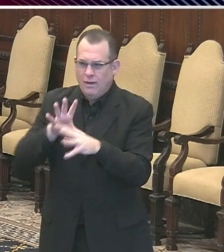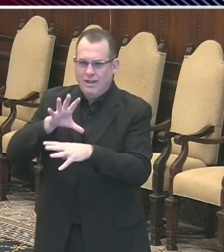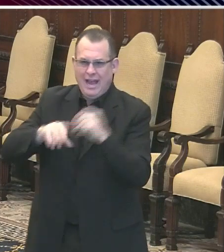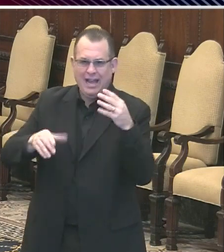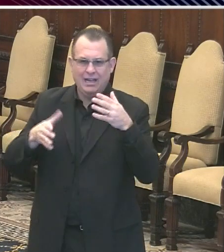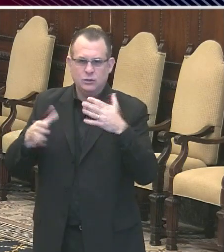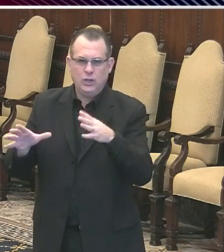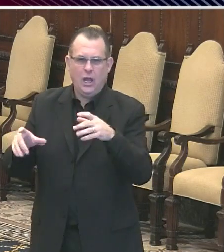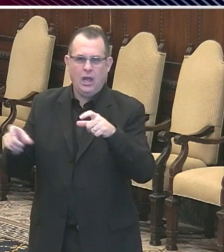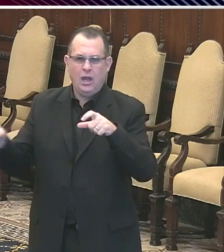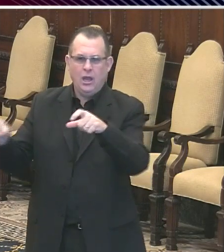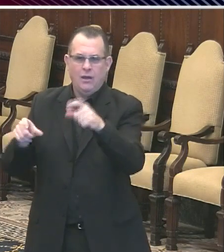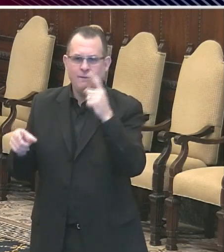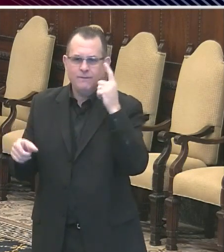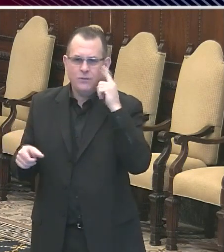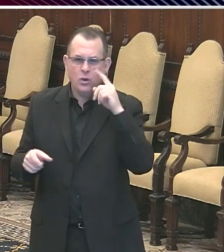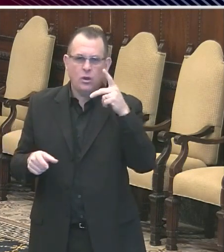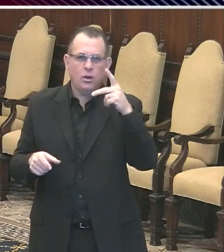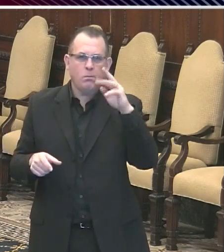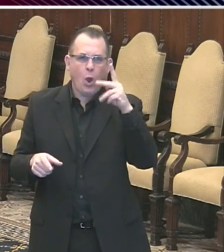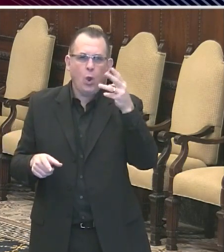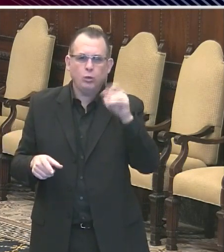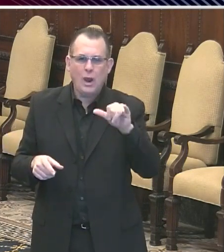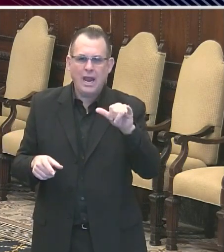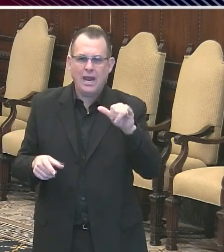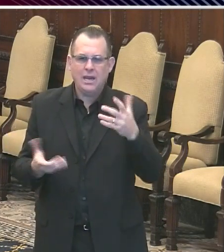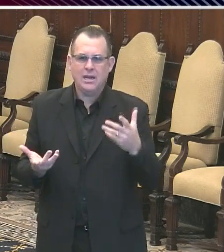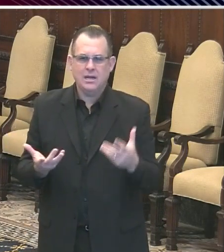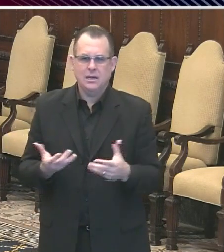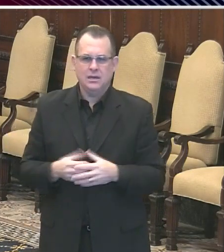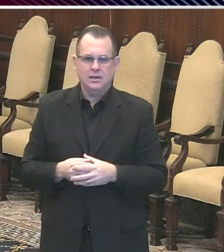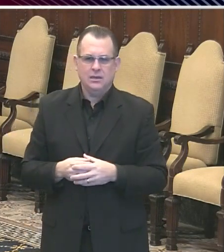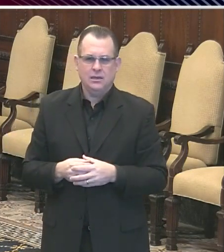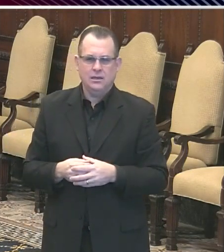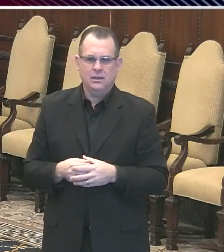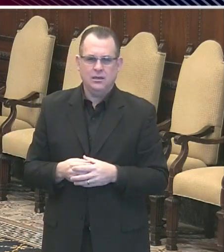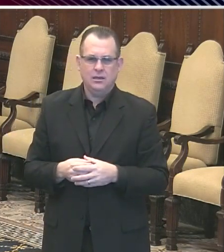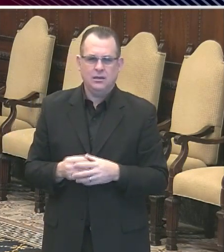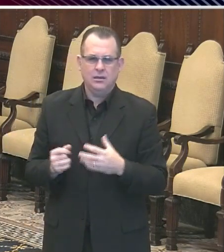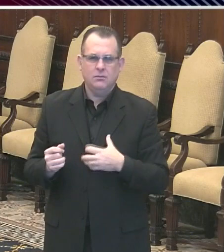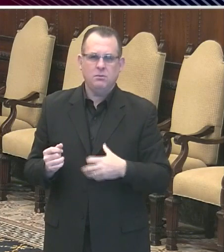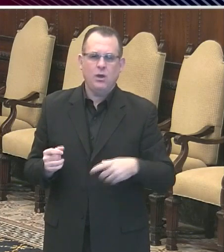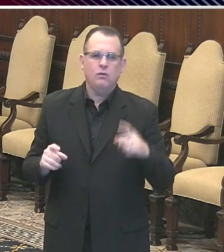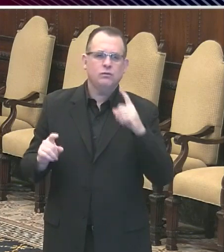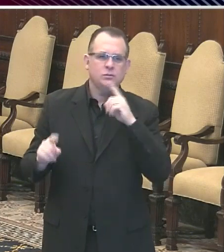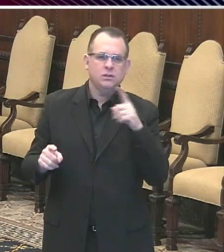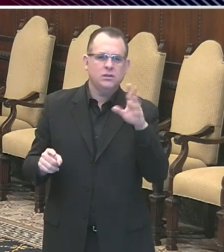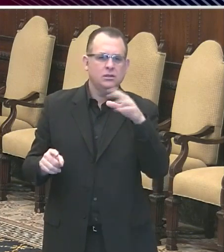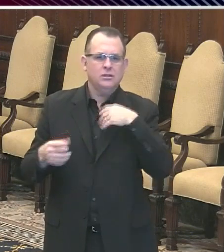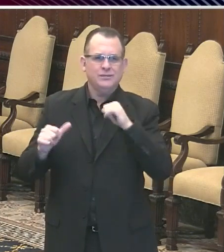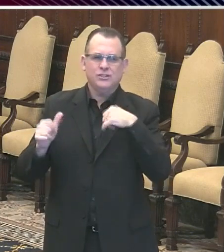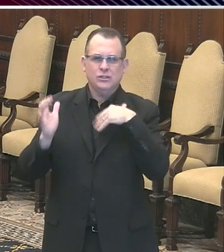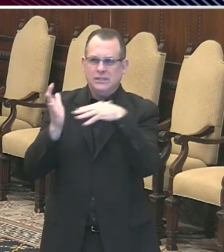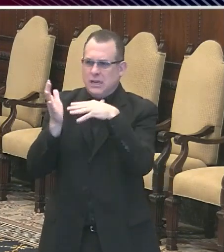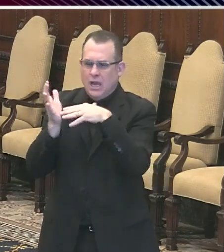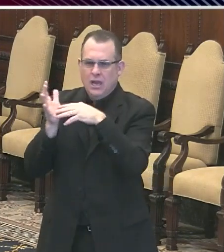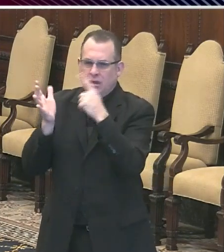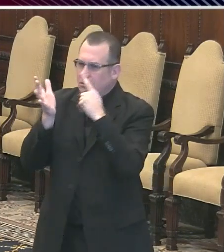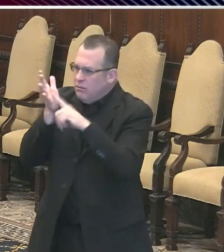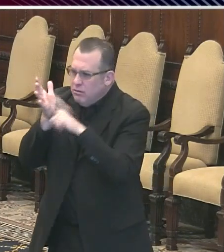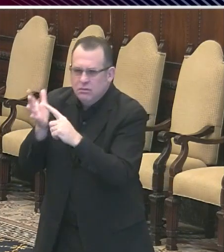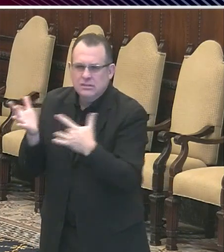other streets? We're still studying what we can do within reason, and I don't know the cost. Maybe Brian has more information.